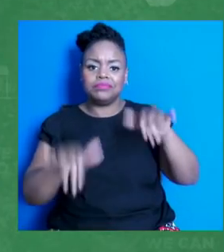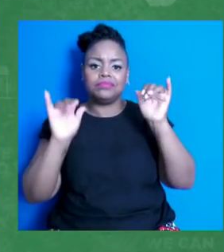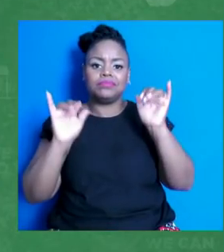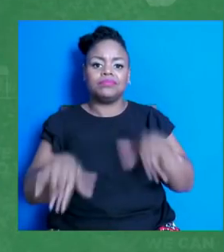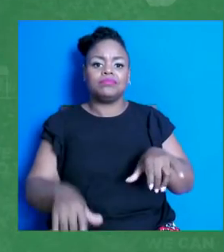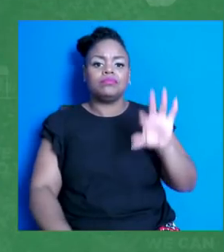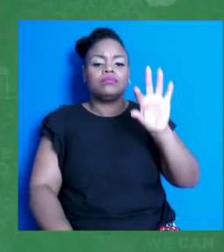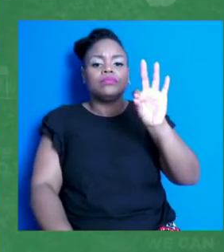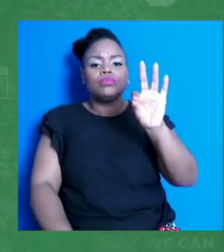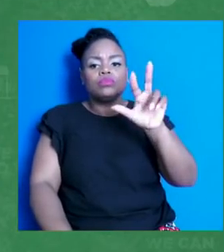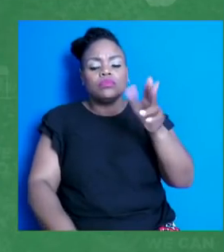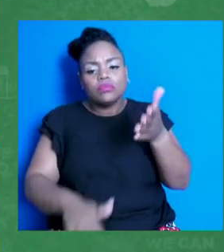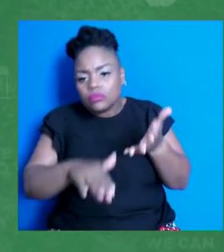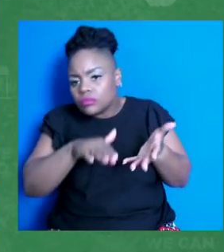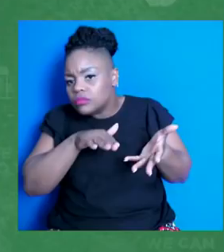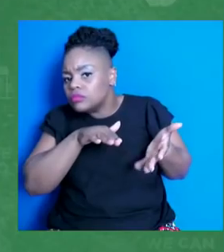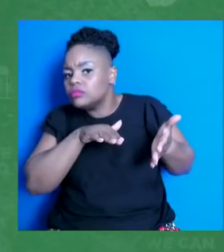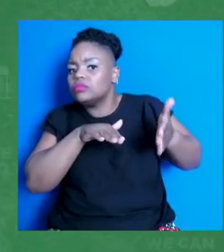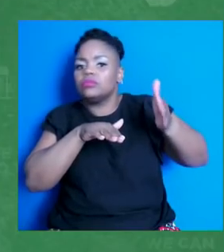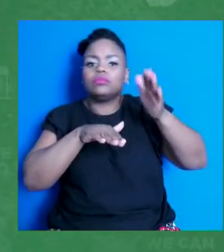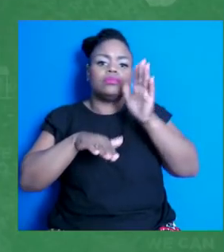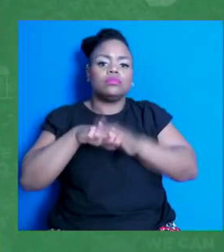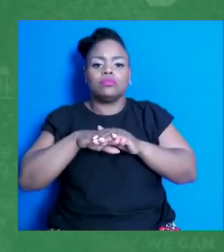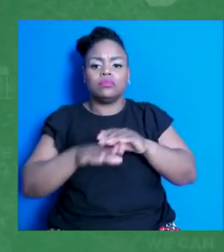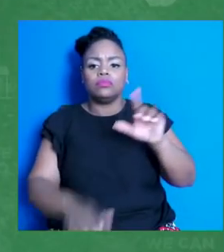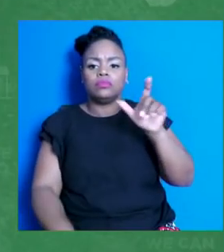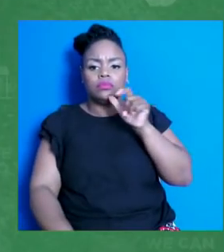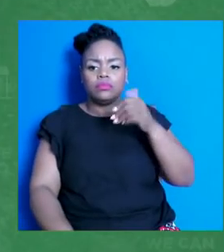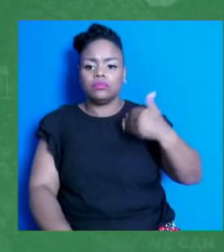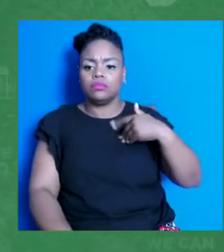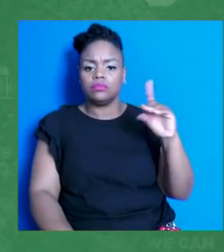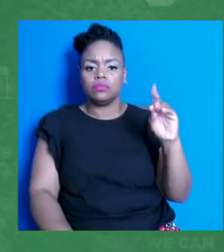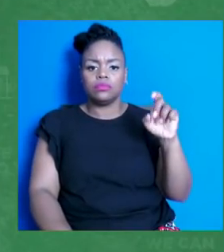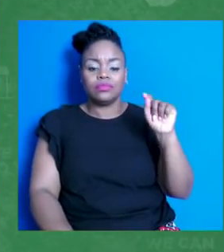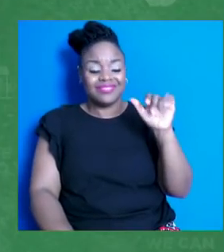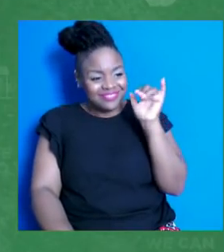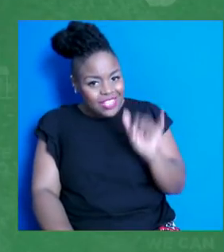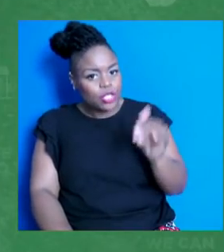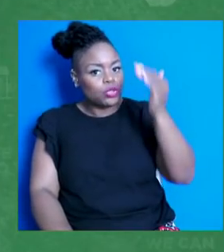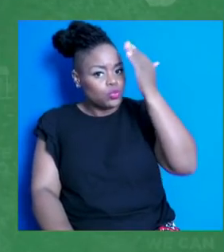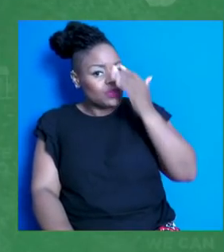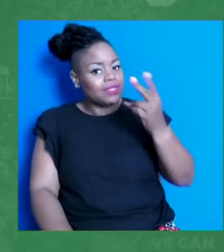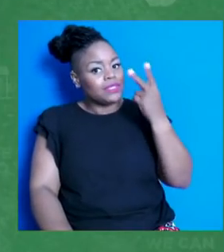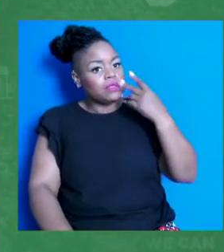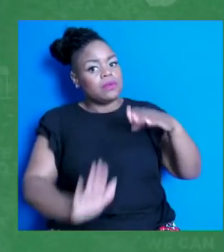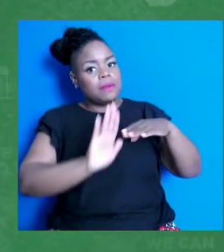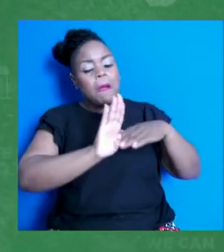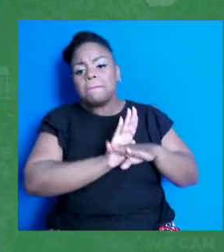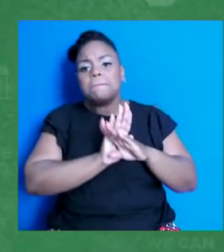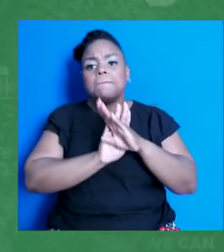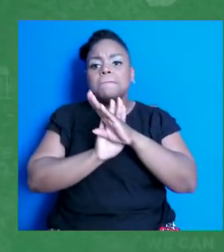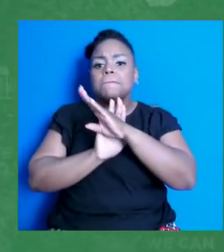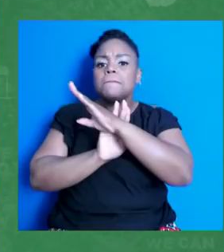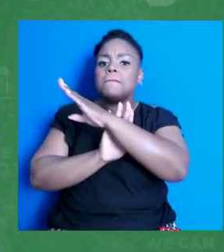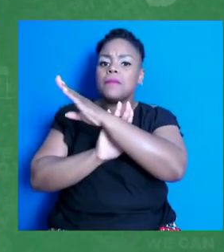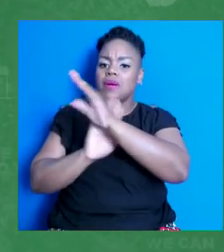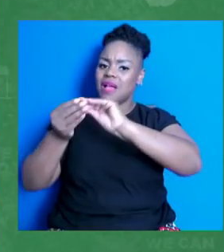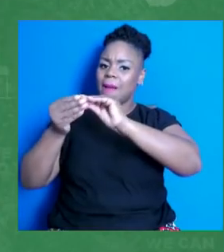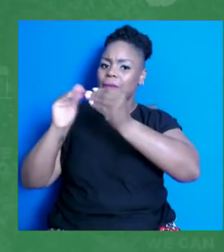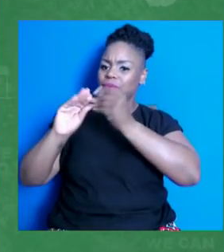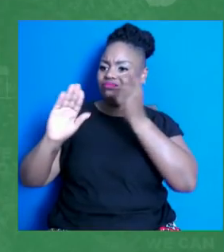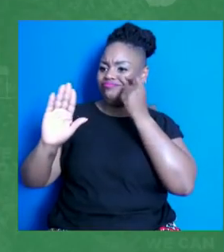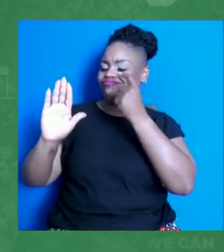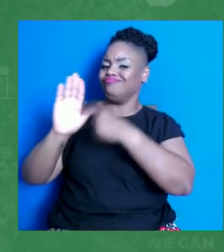So that's the reason why we're seeing these surges that have been really extraordinarily problematic.